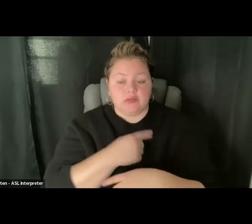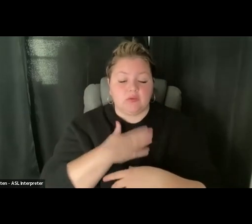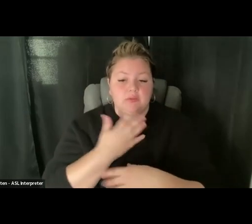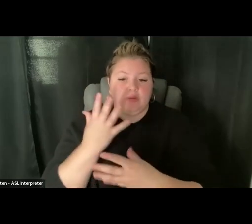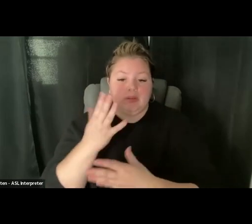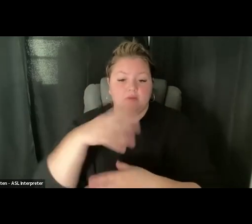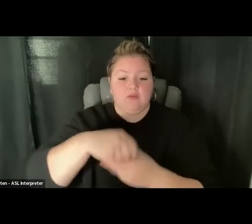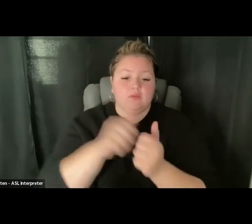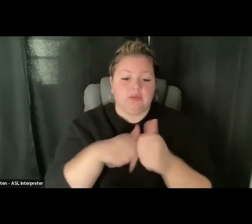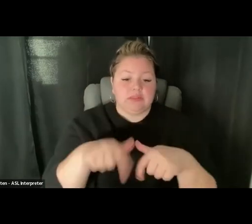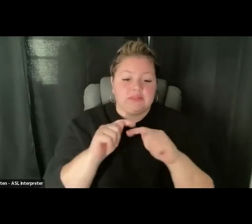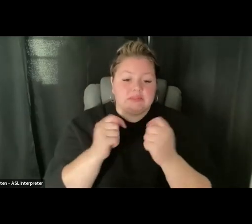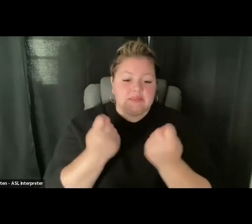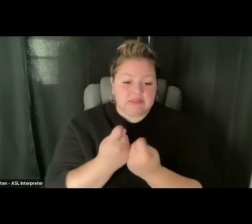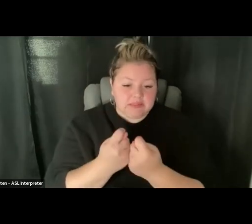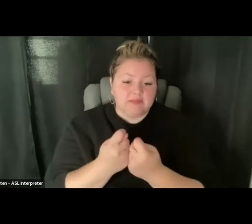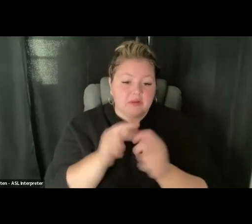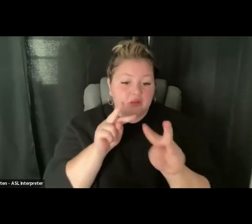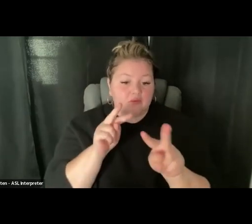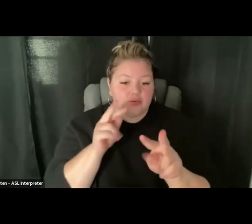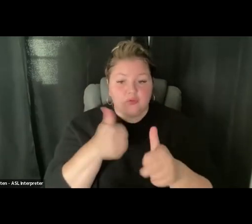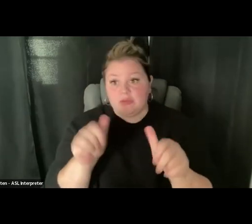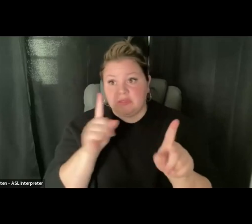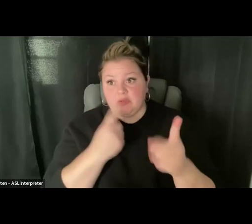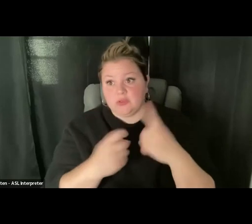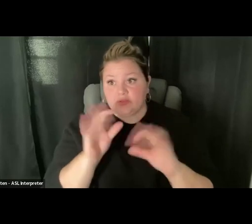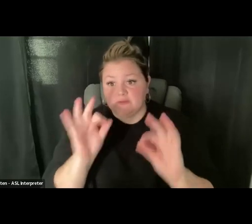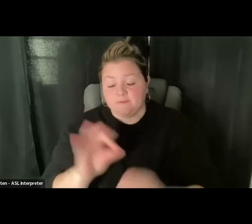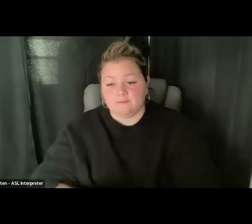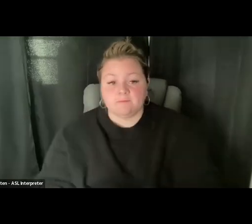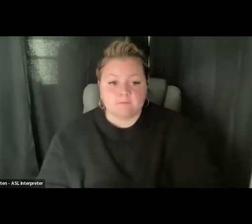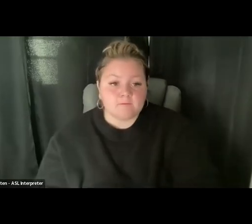team, and I look forward to if there's any questions. Thank you.